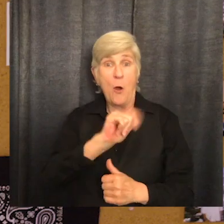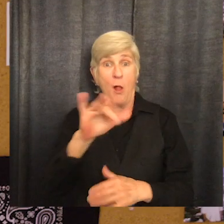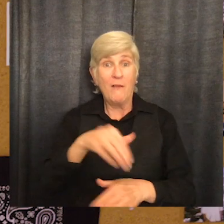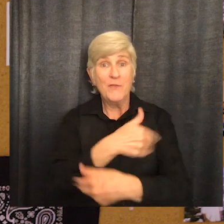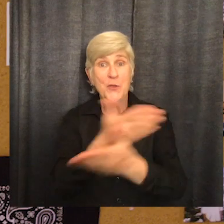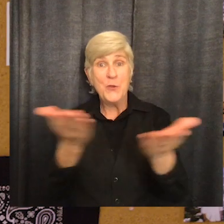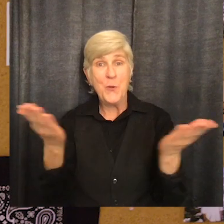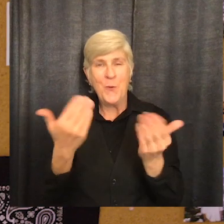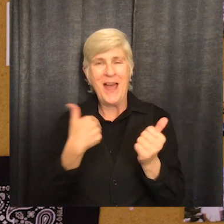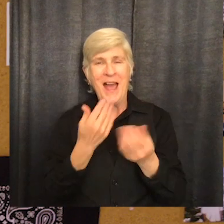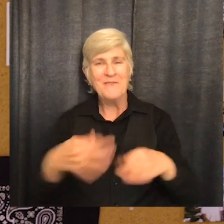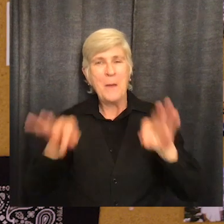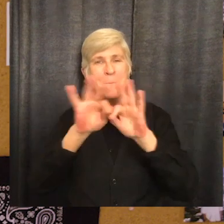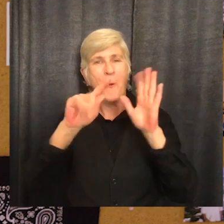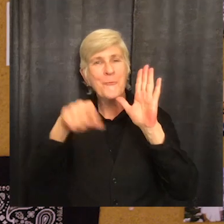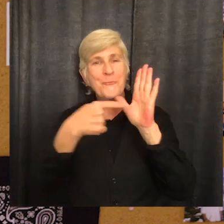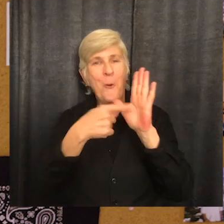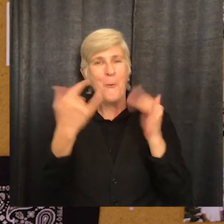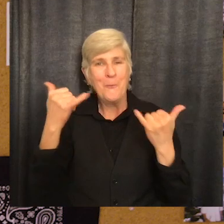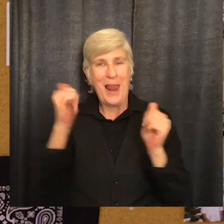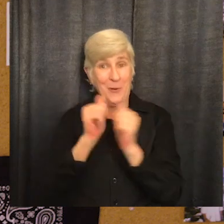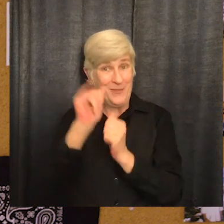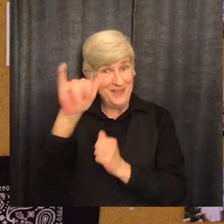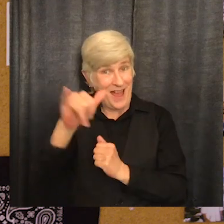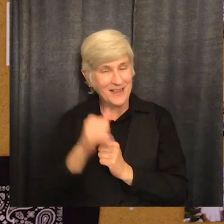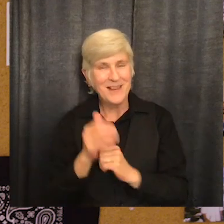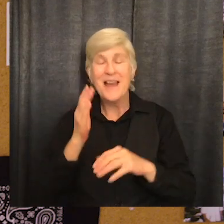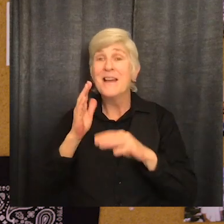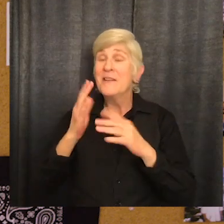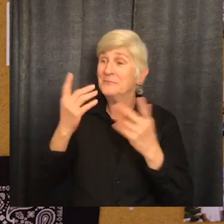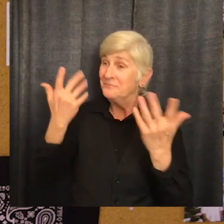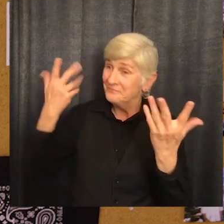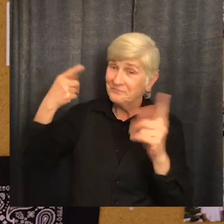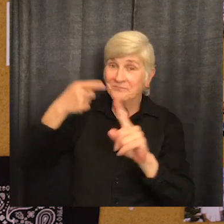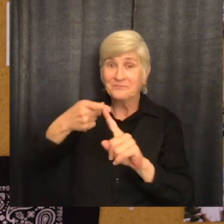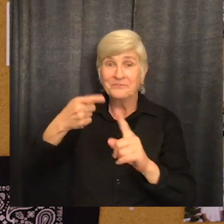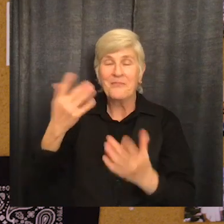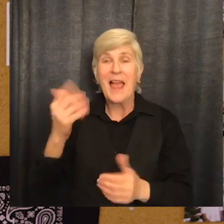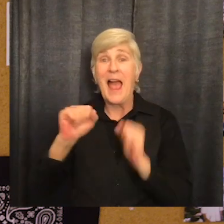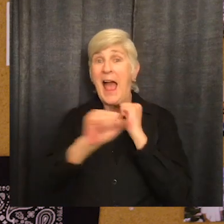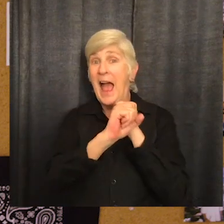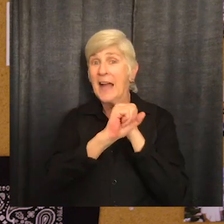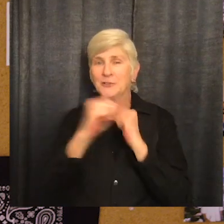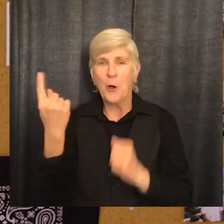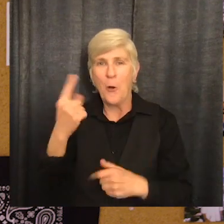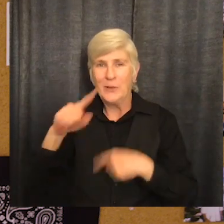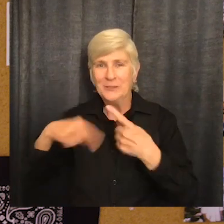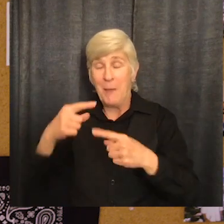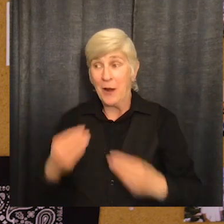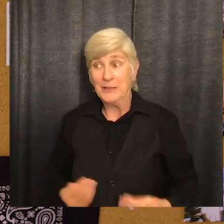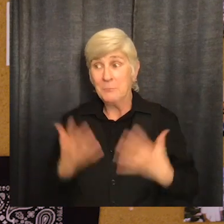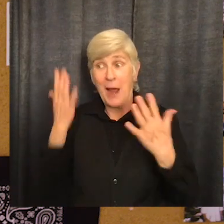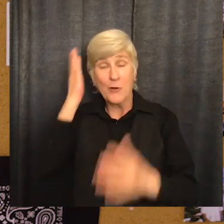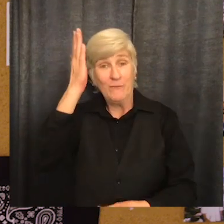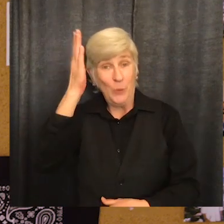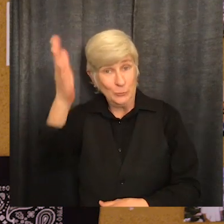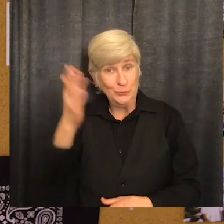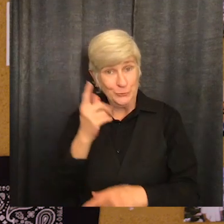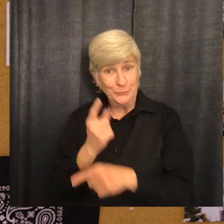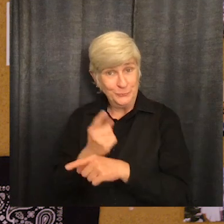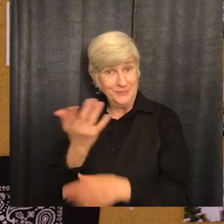have an important role to play in that. After all, ads have always been about inspiring the future.